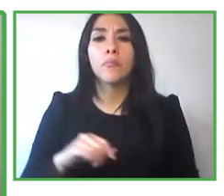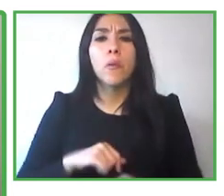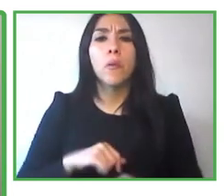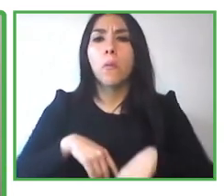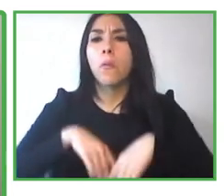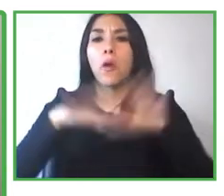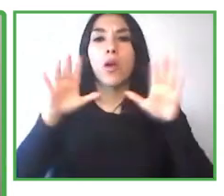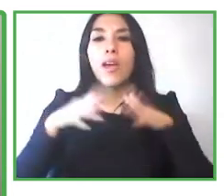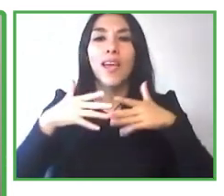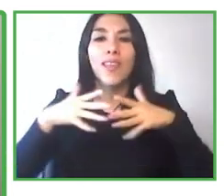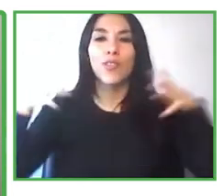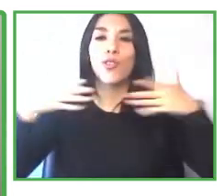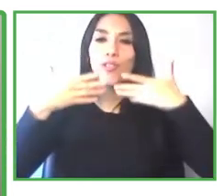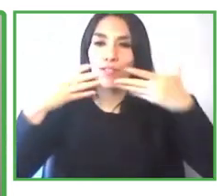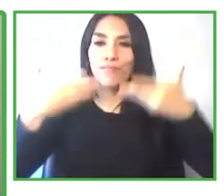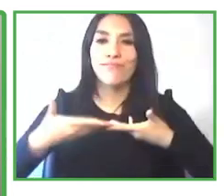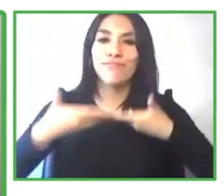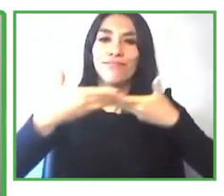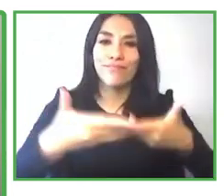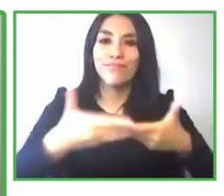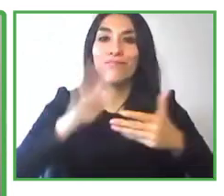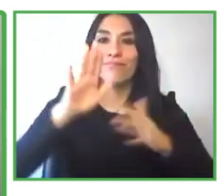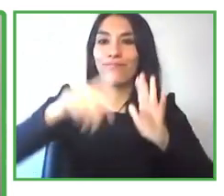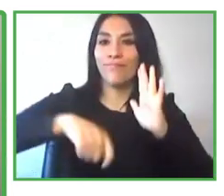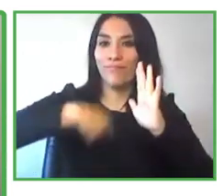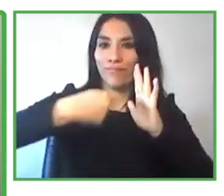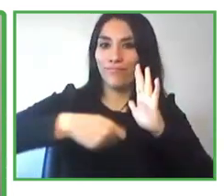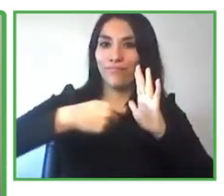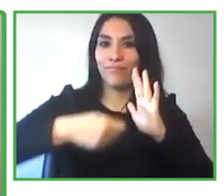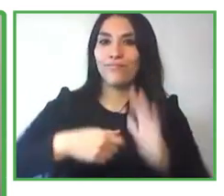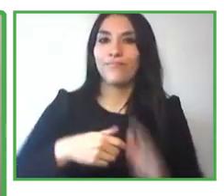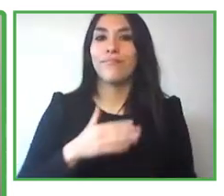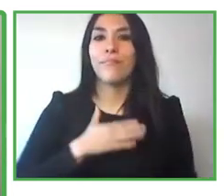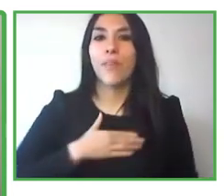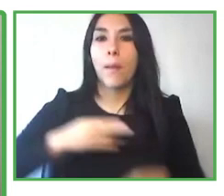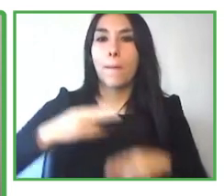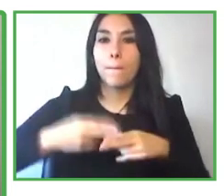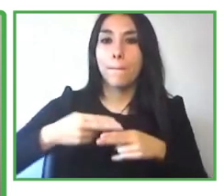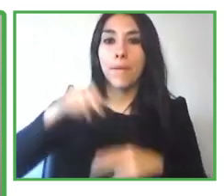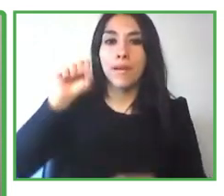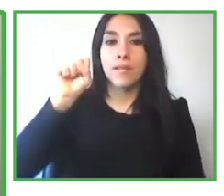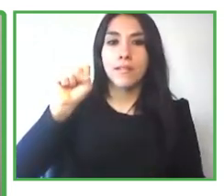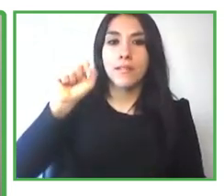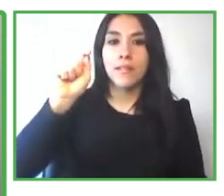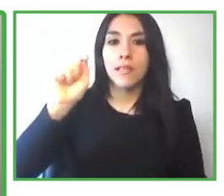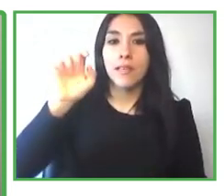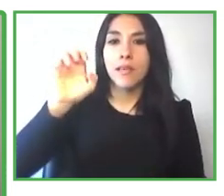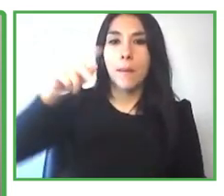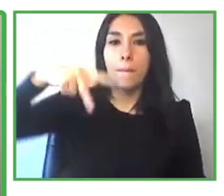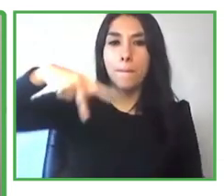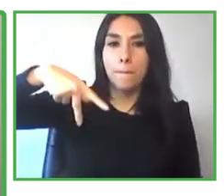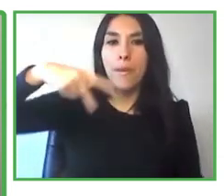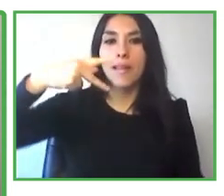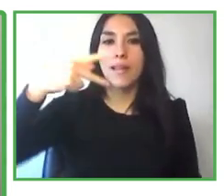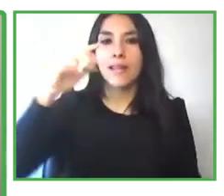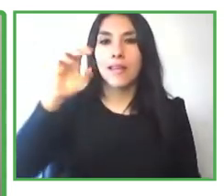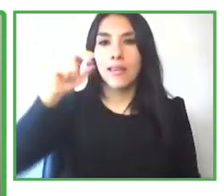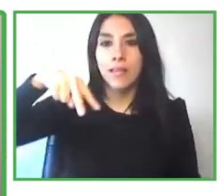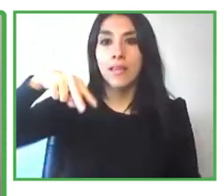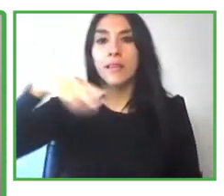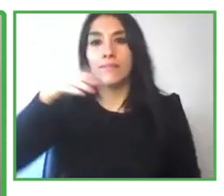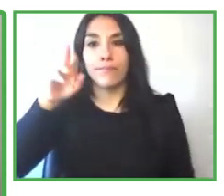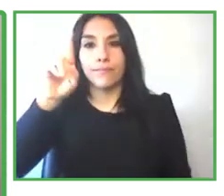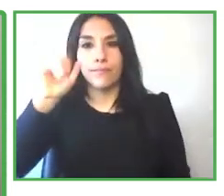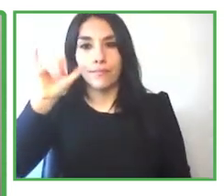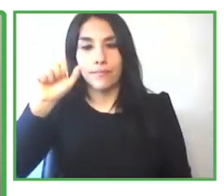ryan and i'm 28 years old and i come from a county county leash in ireland and um i'm